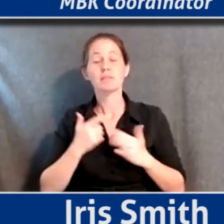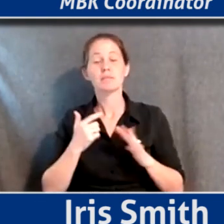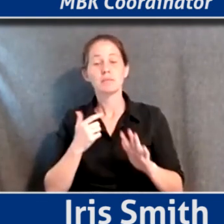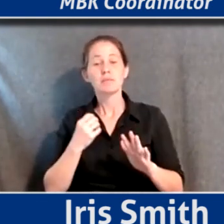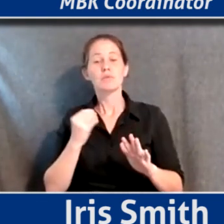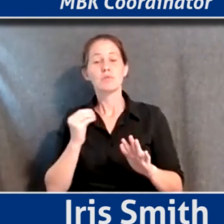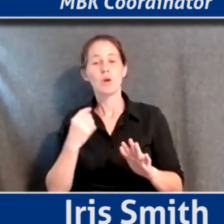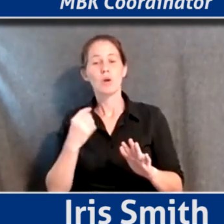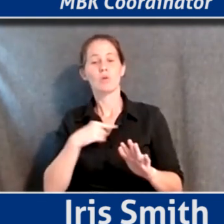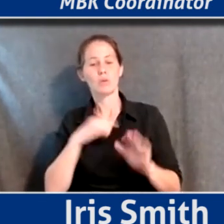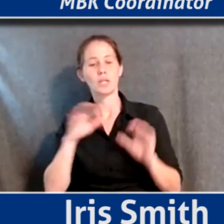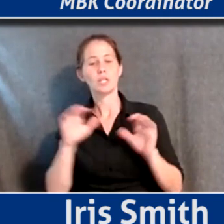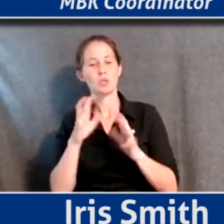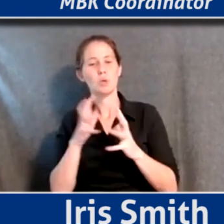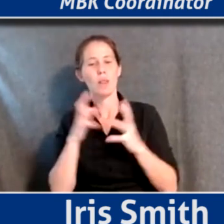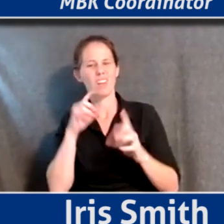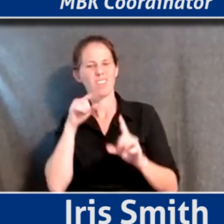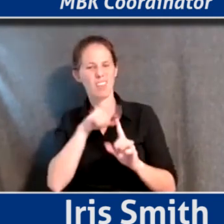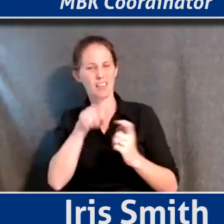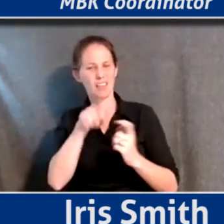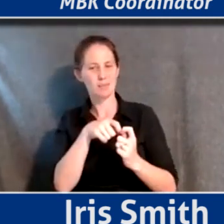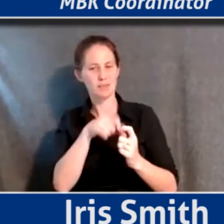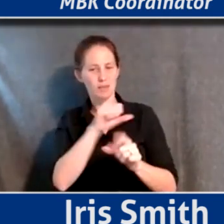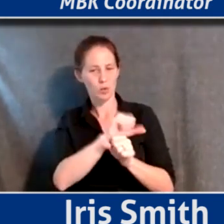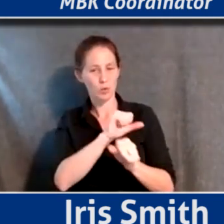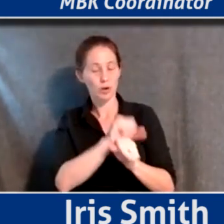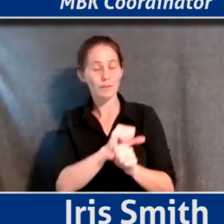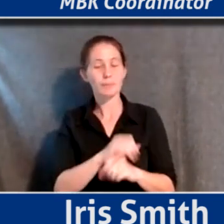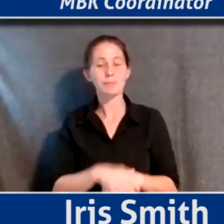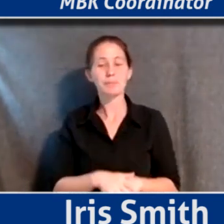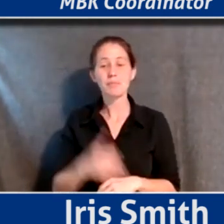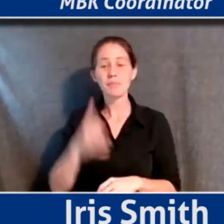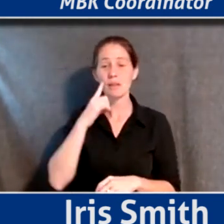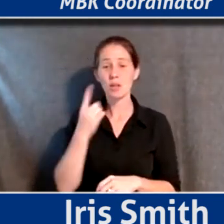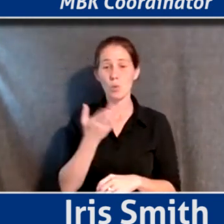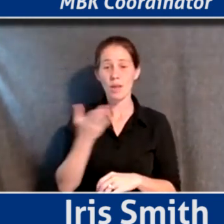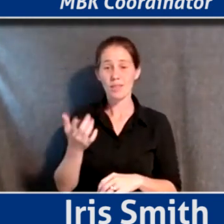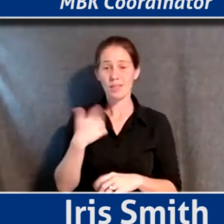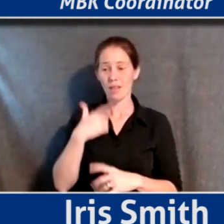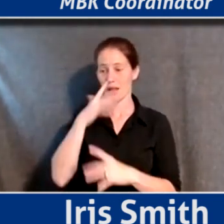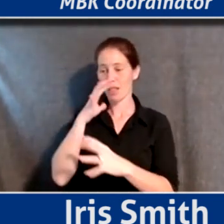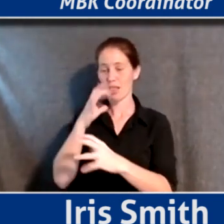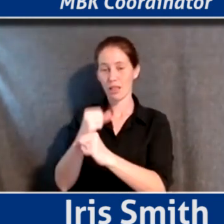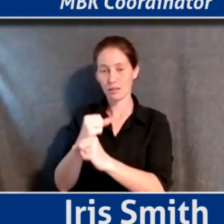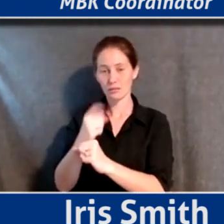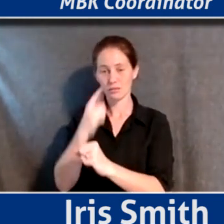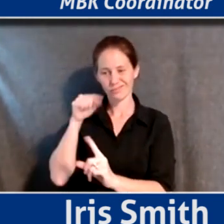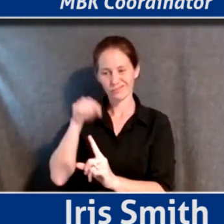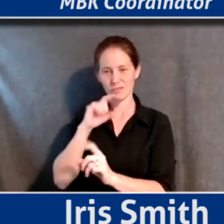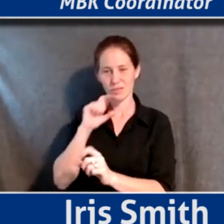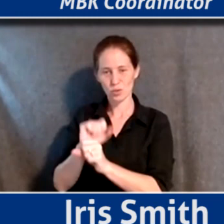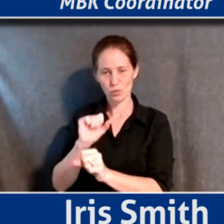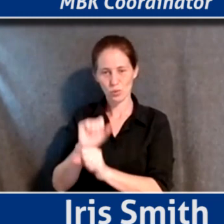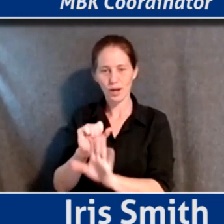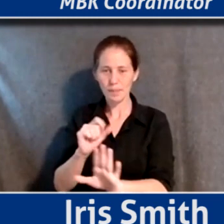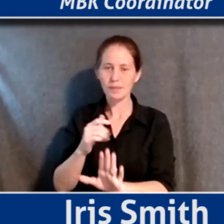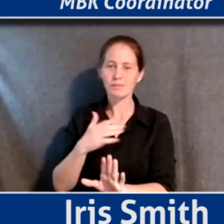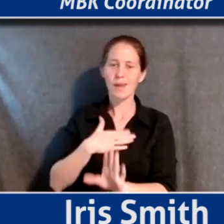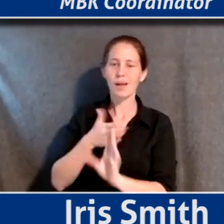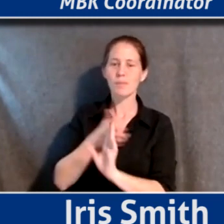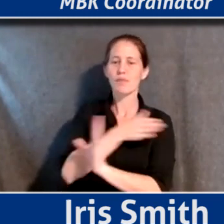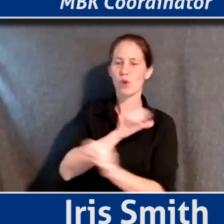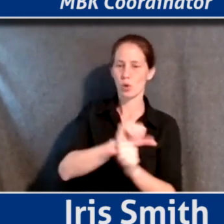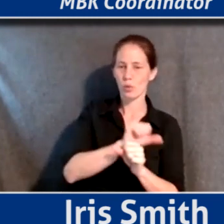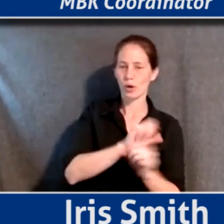a lot of that work. And I think one of the things for me that draws me to this work, sort of besides my past work,